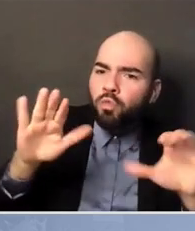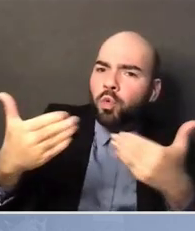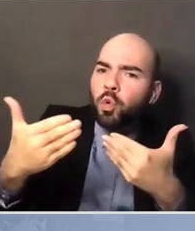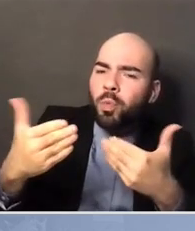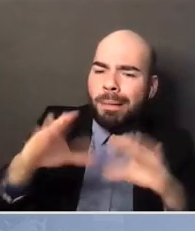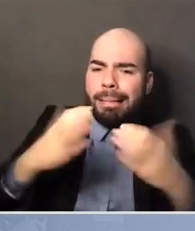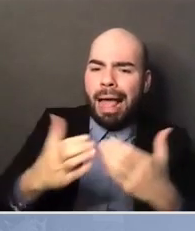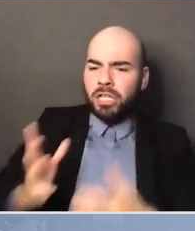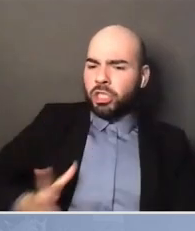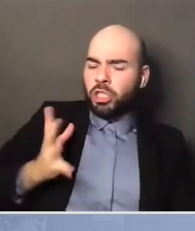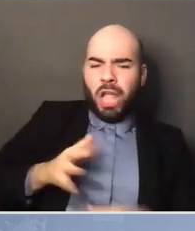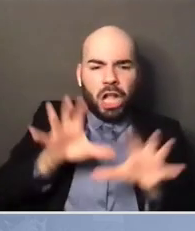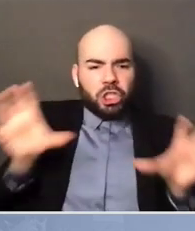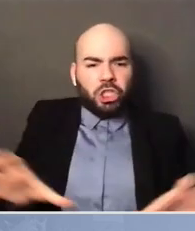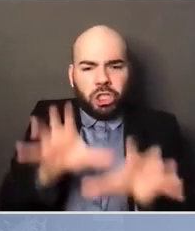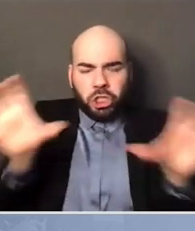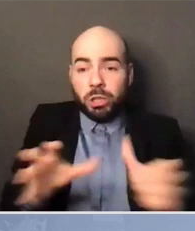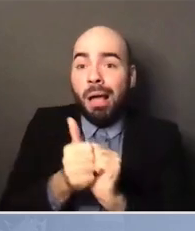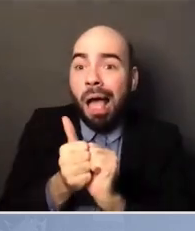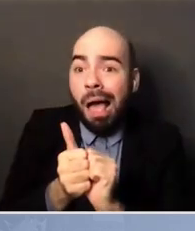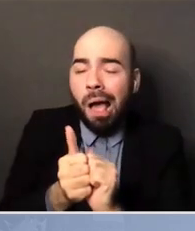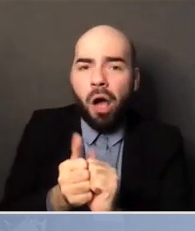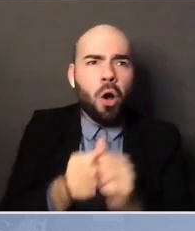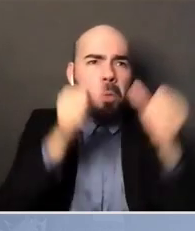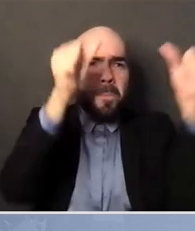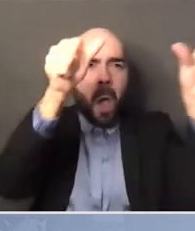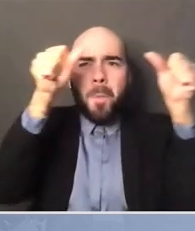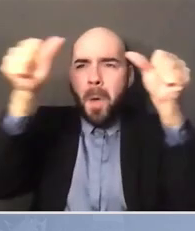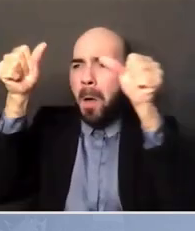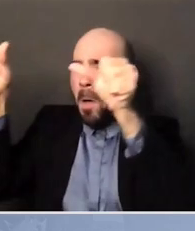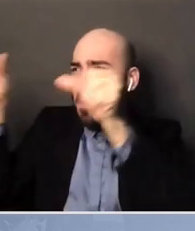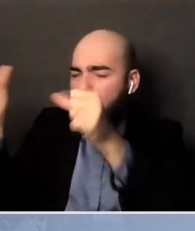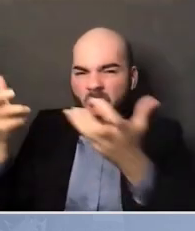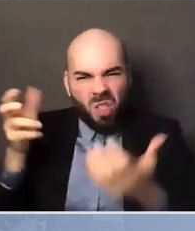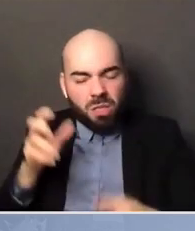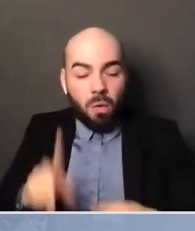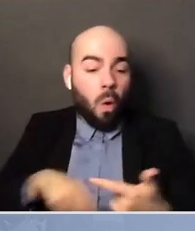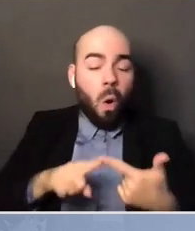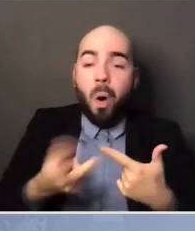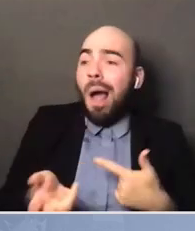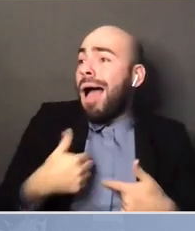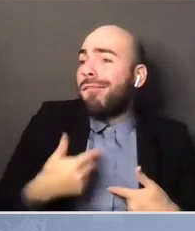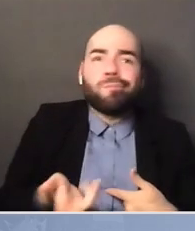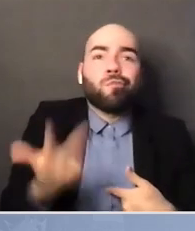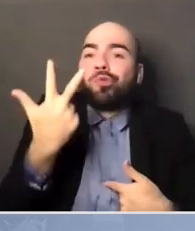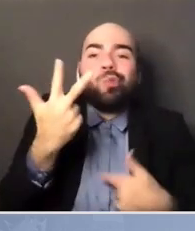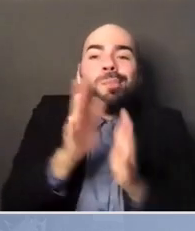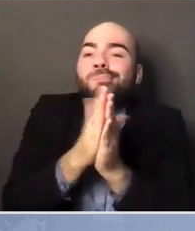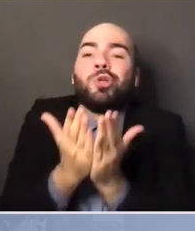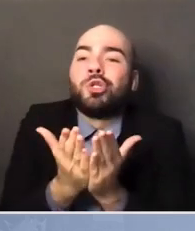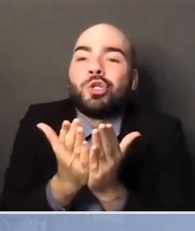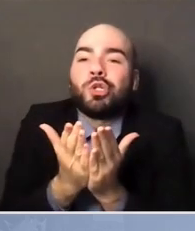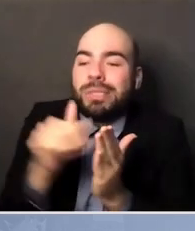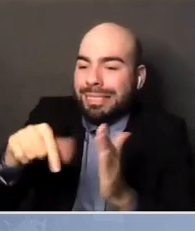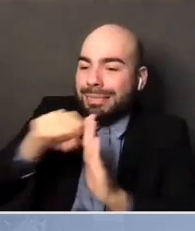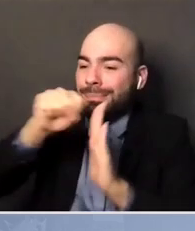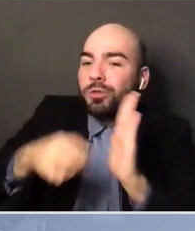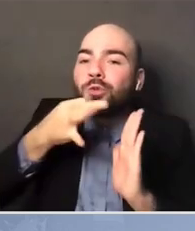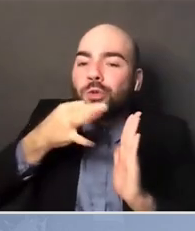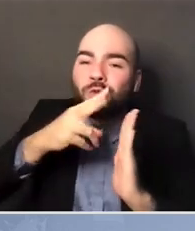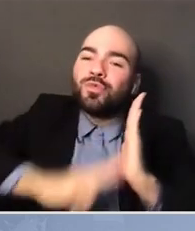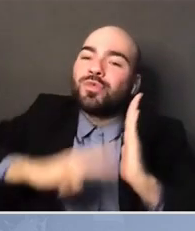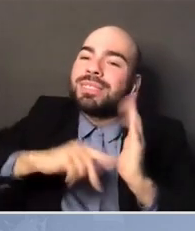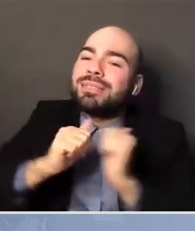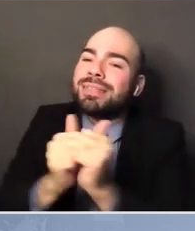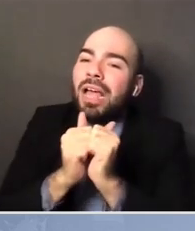Here are three books that I want us to read this semester. Which one do